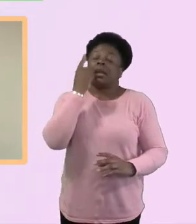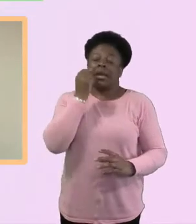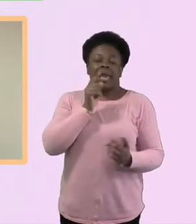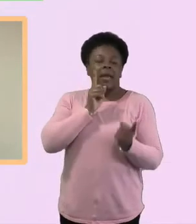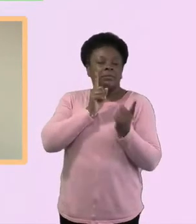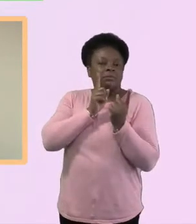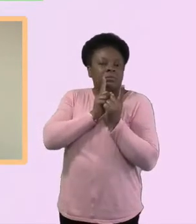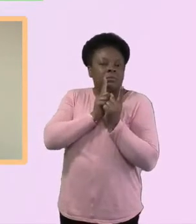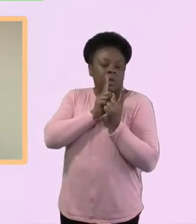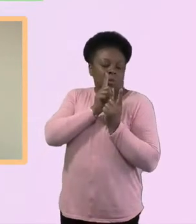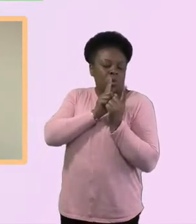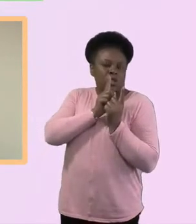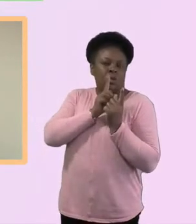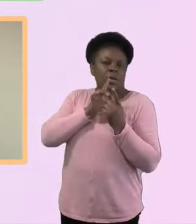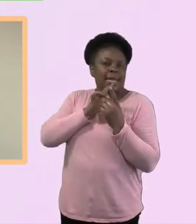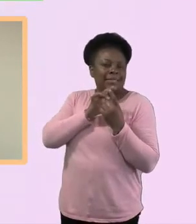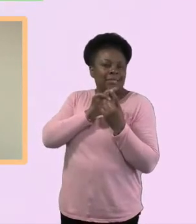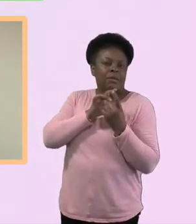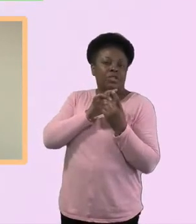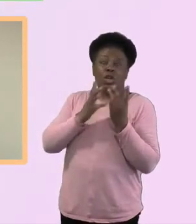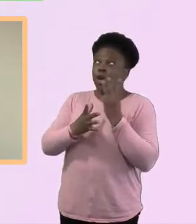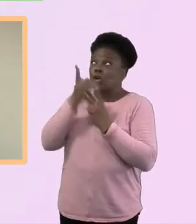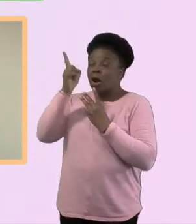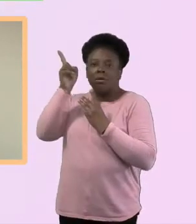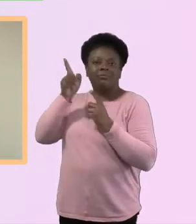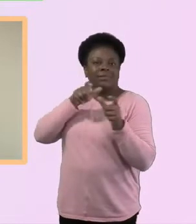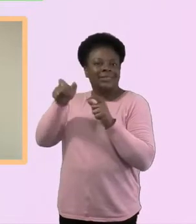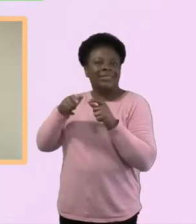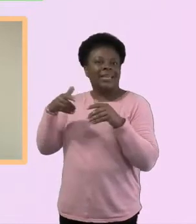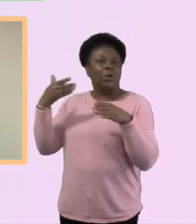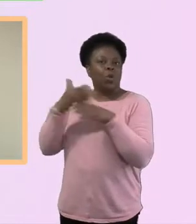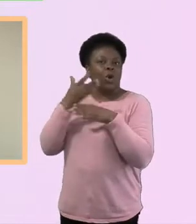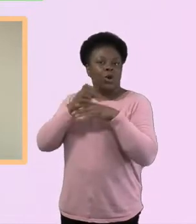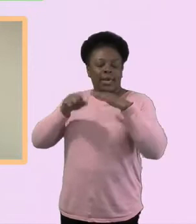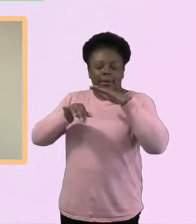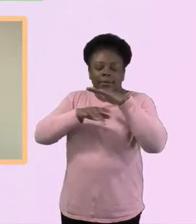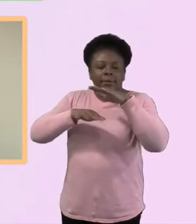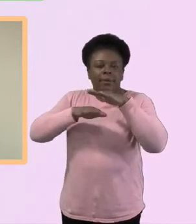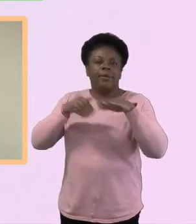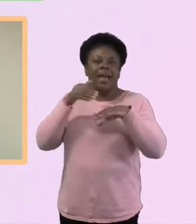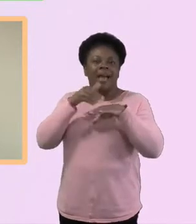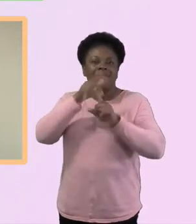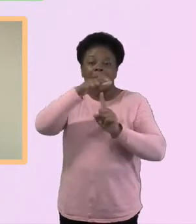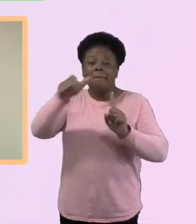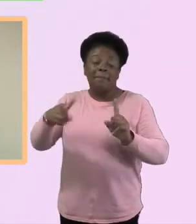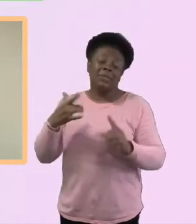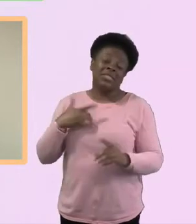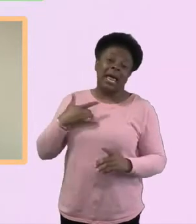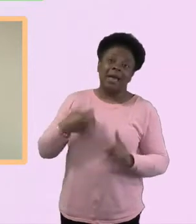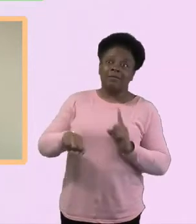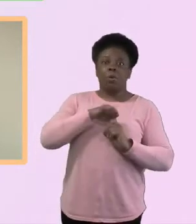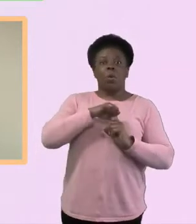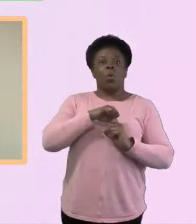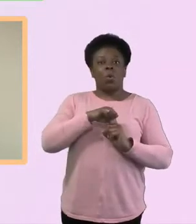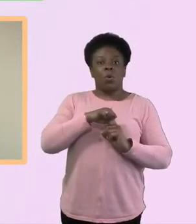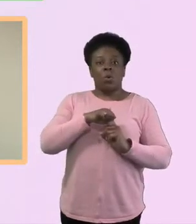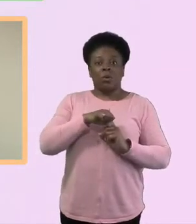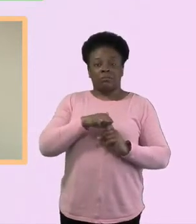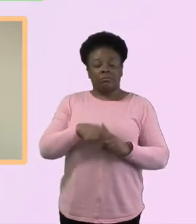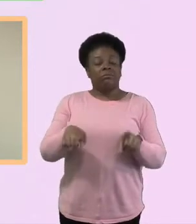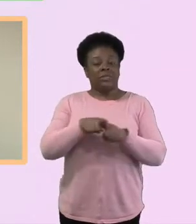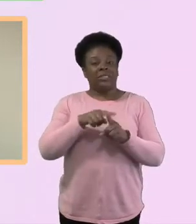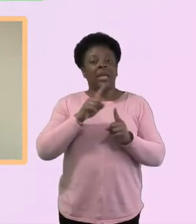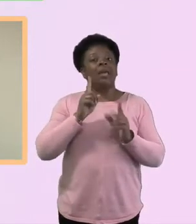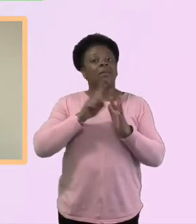that God is doing that maybe aren't seen, but having an incredible difference in somebody's life. Like Adrian said, in that one person's life, what a huge difference that can make.